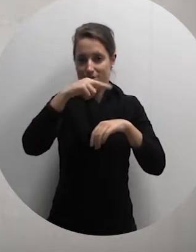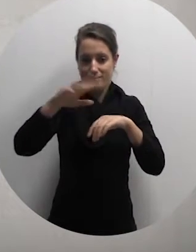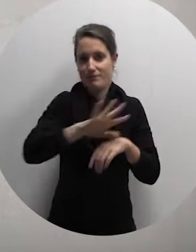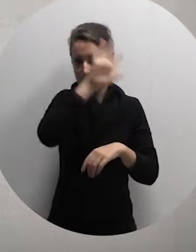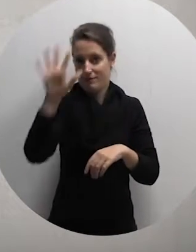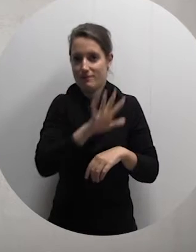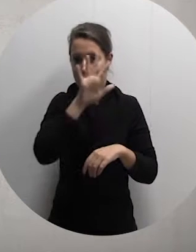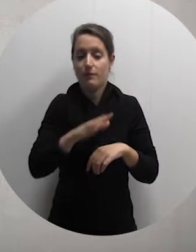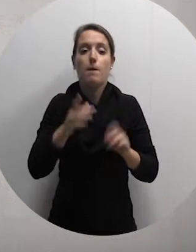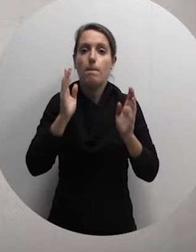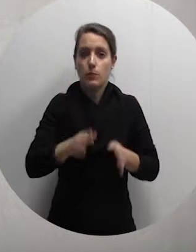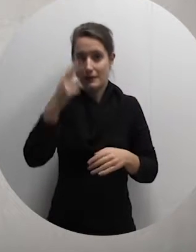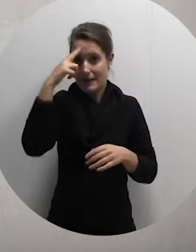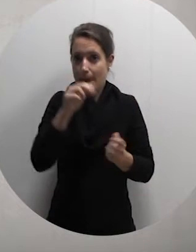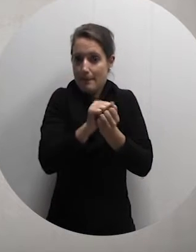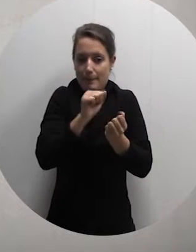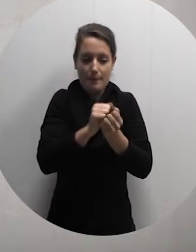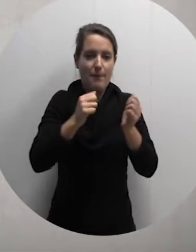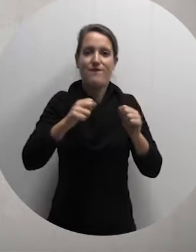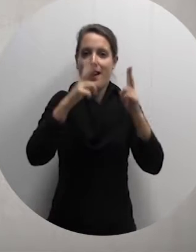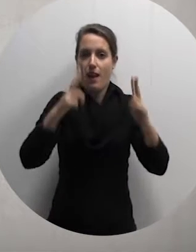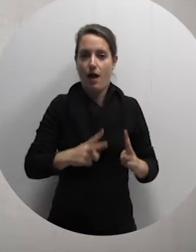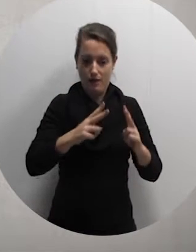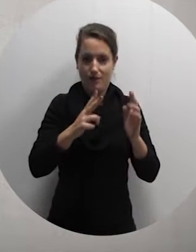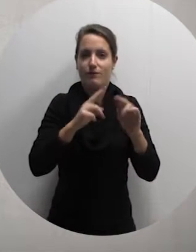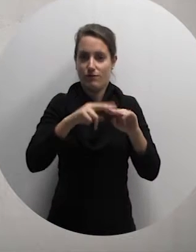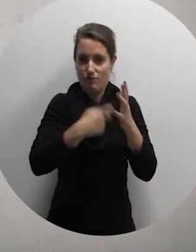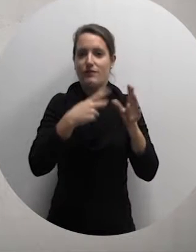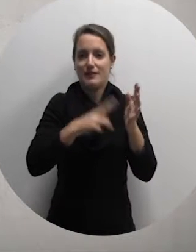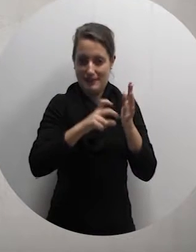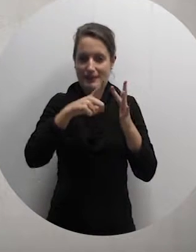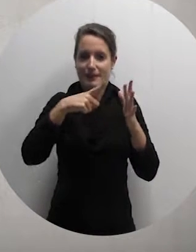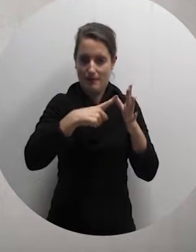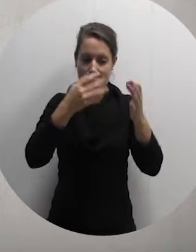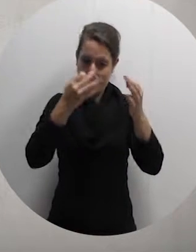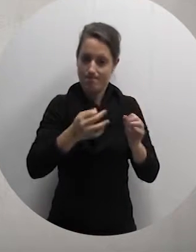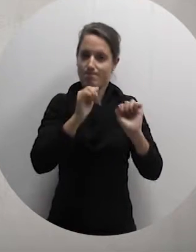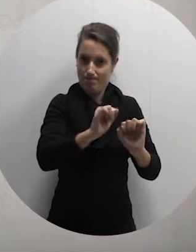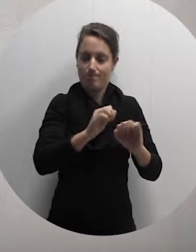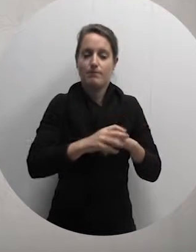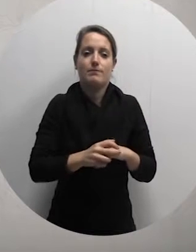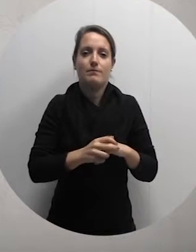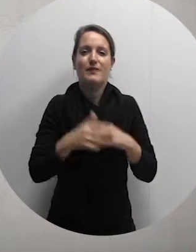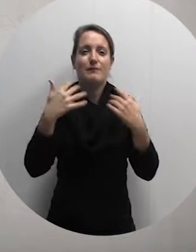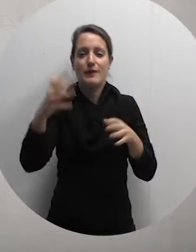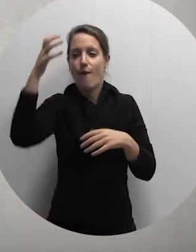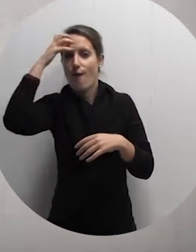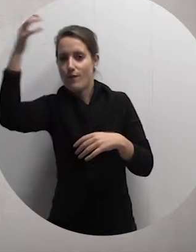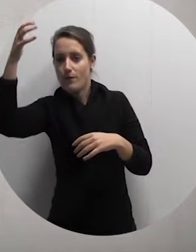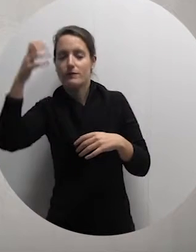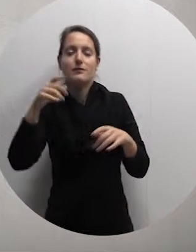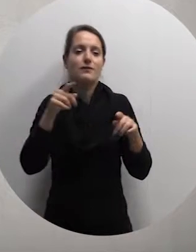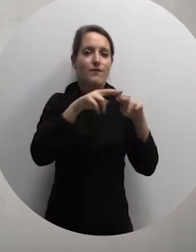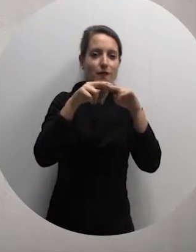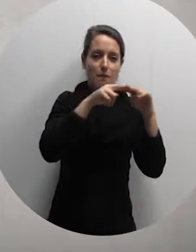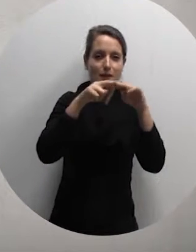12th August 1998, the government of Malta and the Francia estate reached an agreement, the